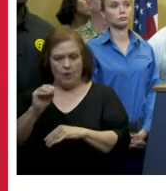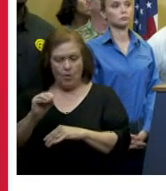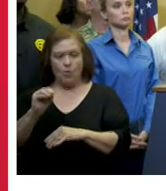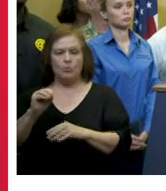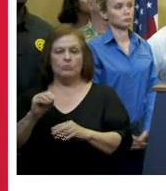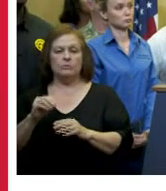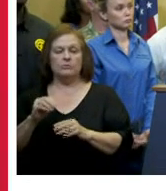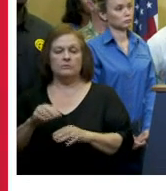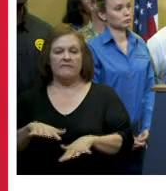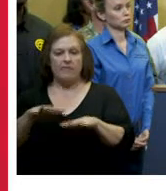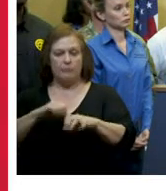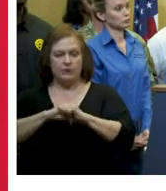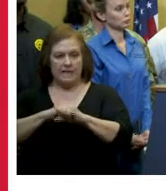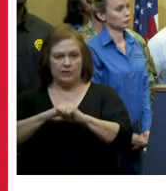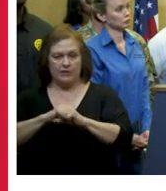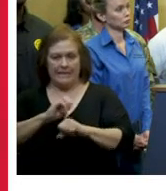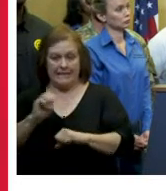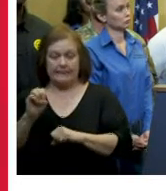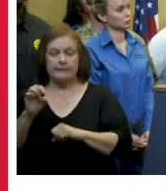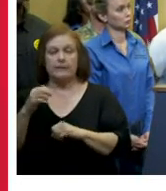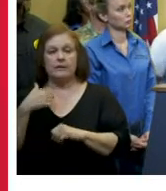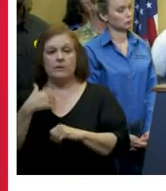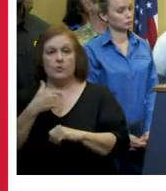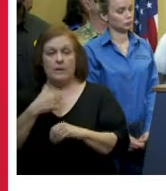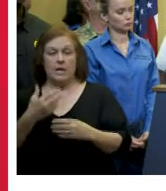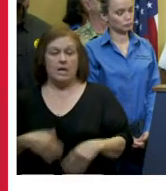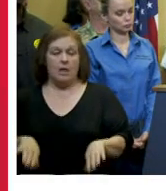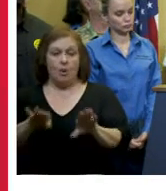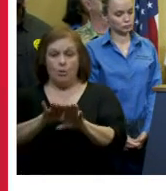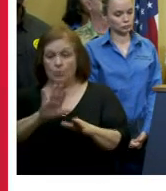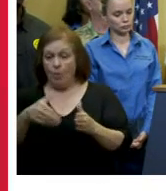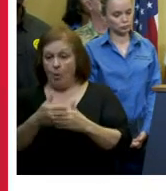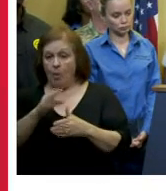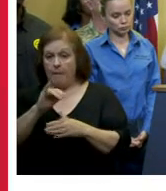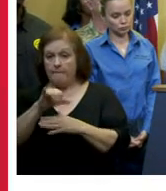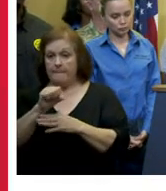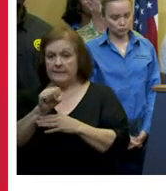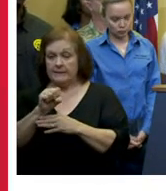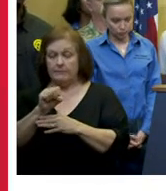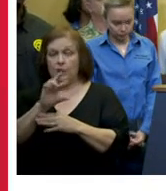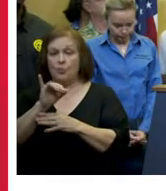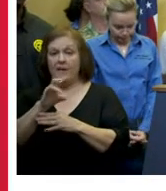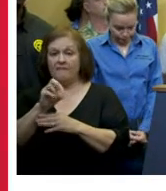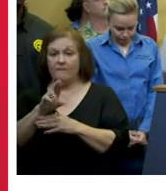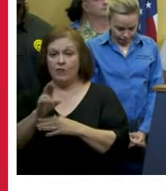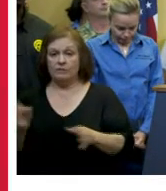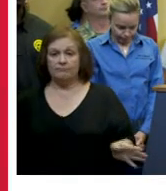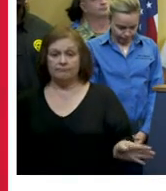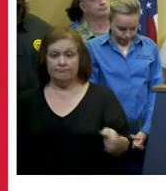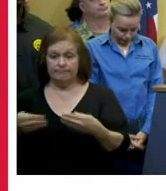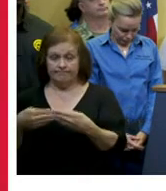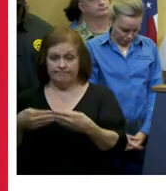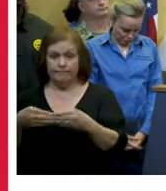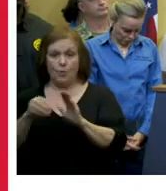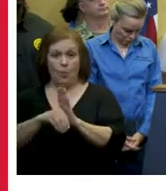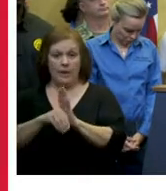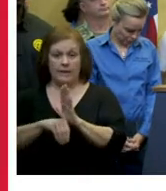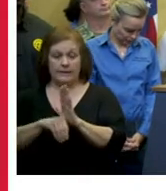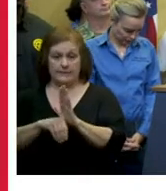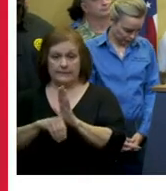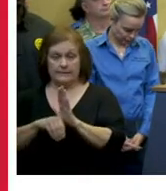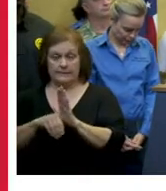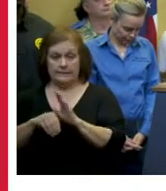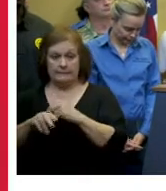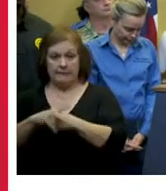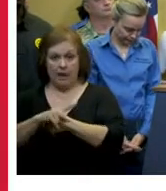east as of late last night we closed up all mississippi river floodgates in st bernard and orleans parishes that is the first time